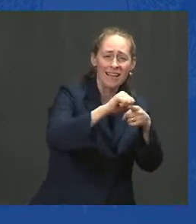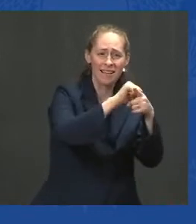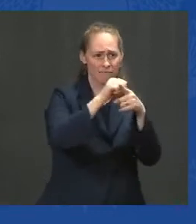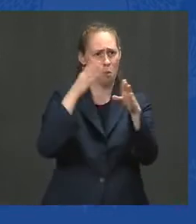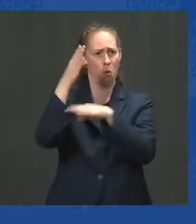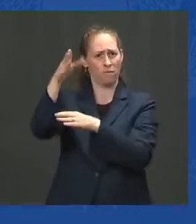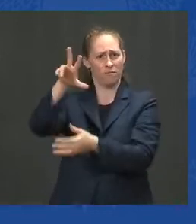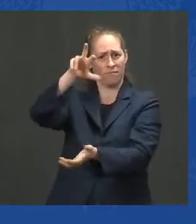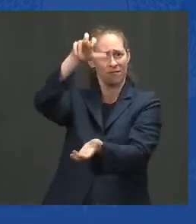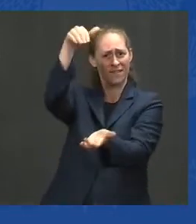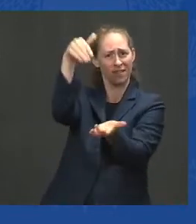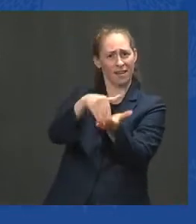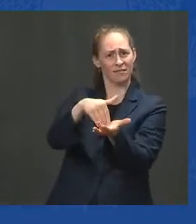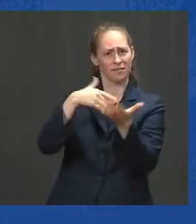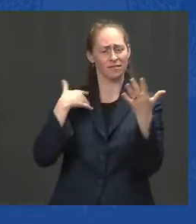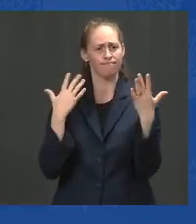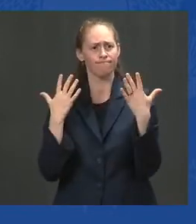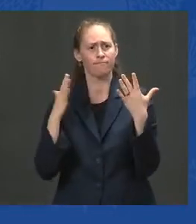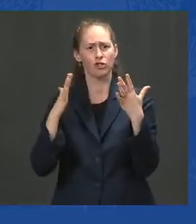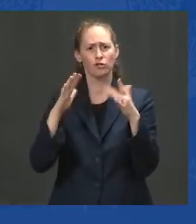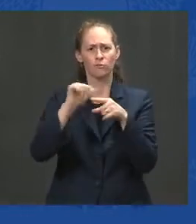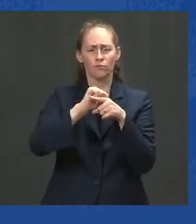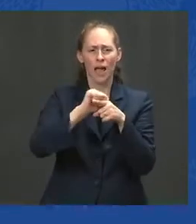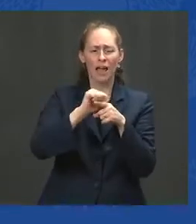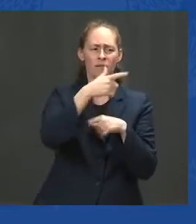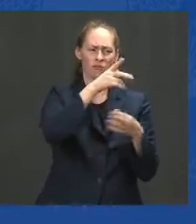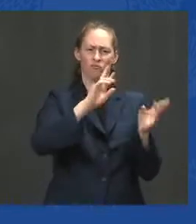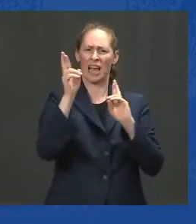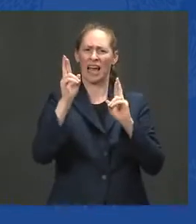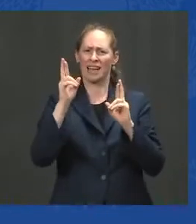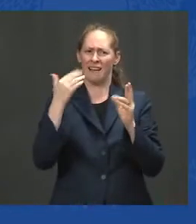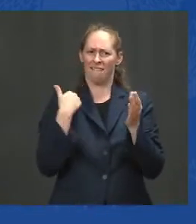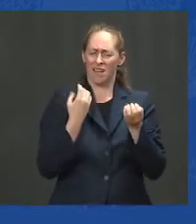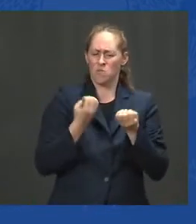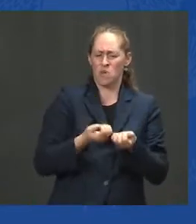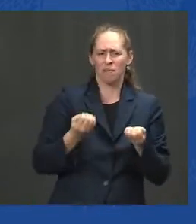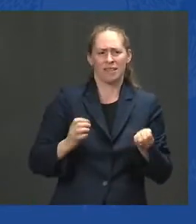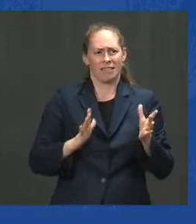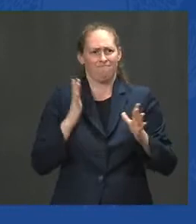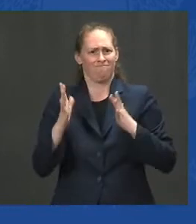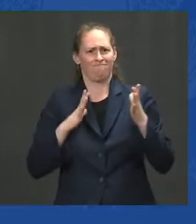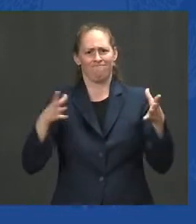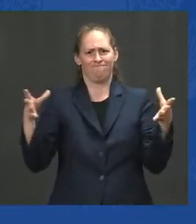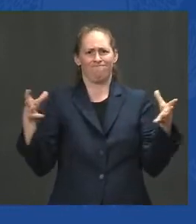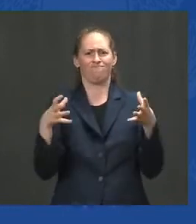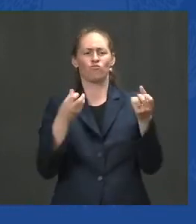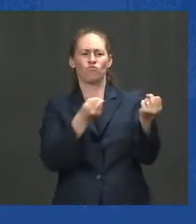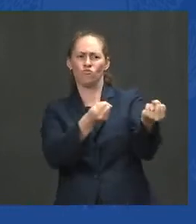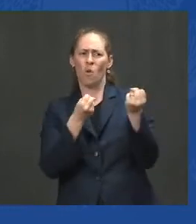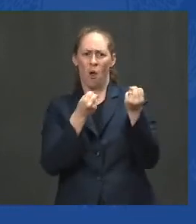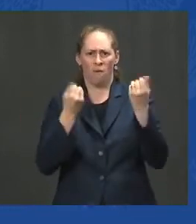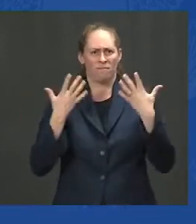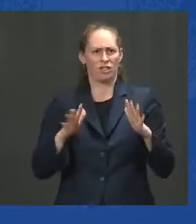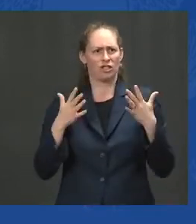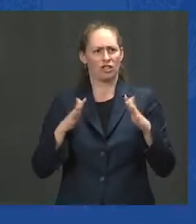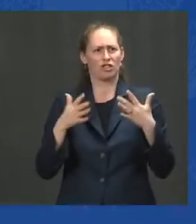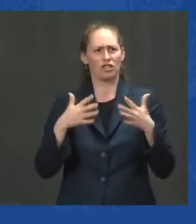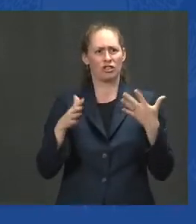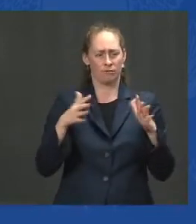Incredibly well-equipped. A force larger in size than the militaries of many of our NATO allies.